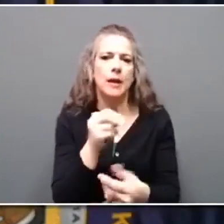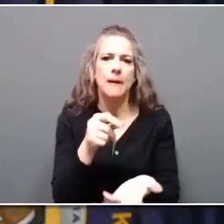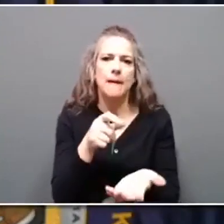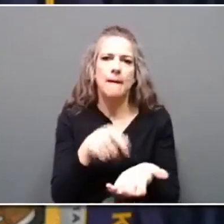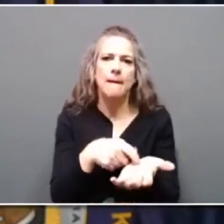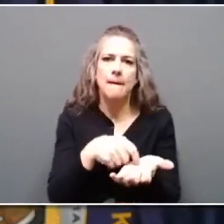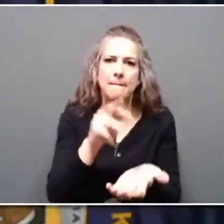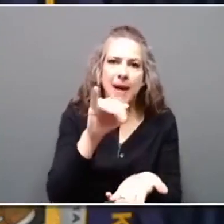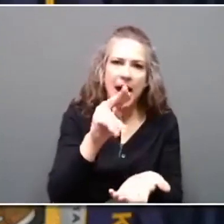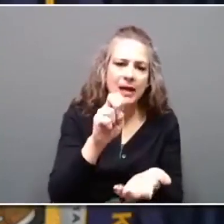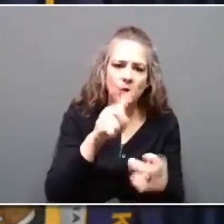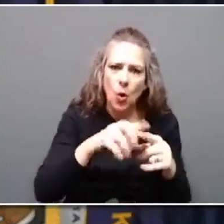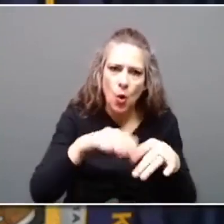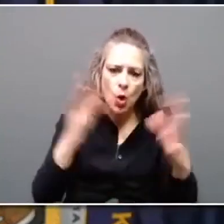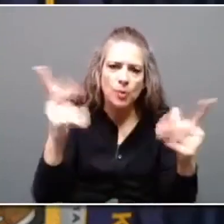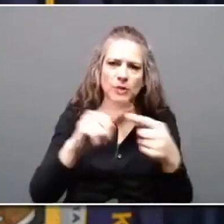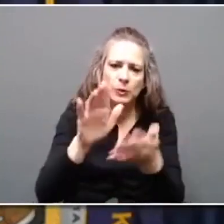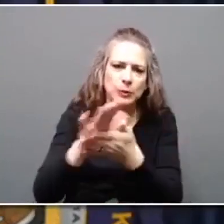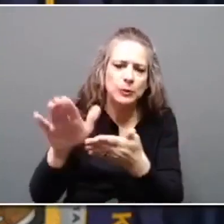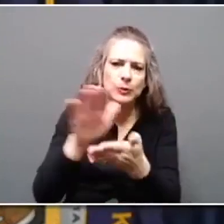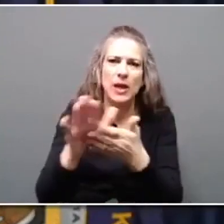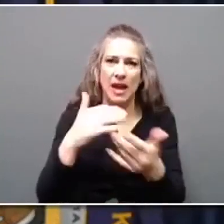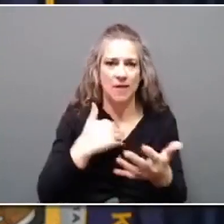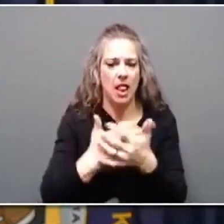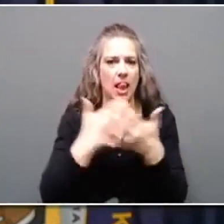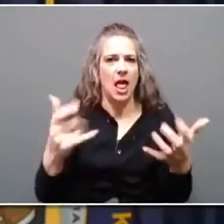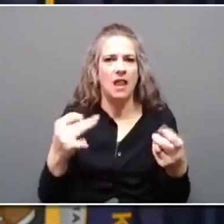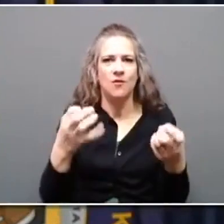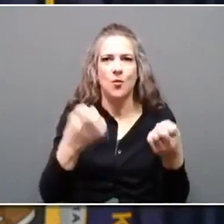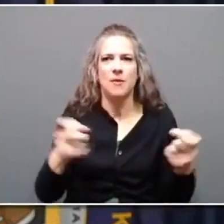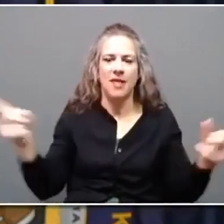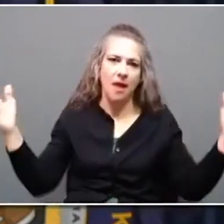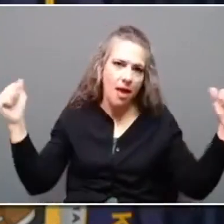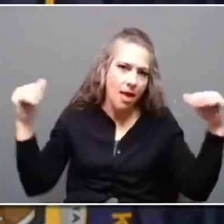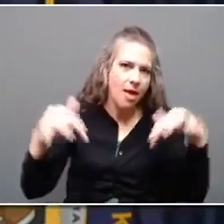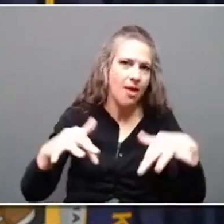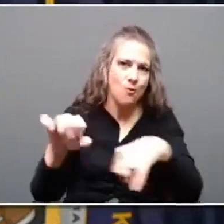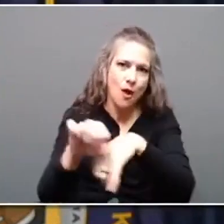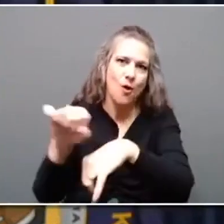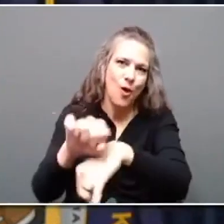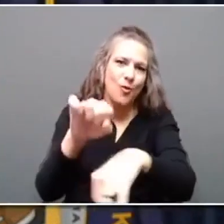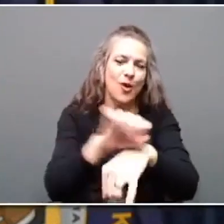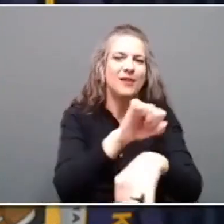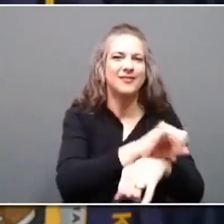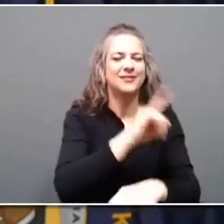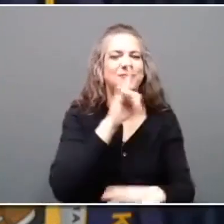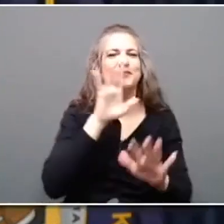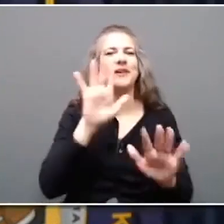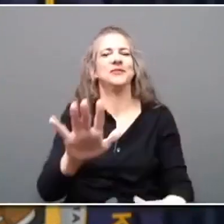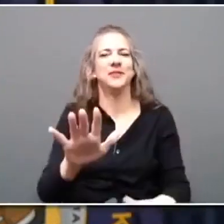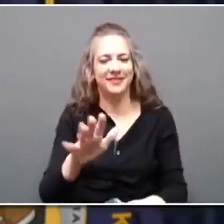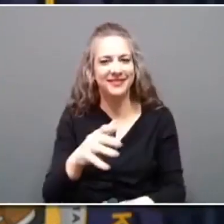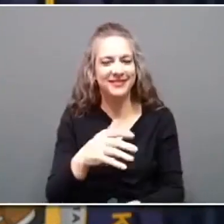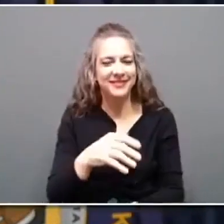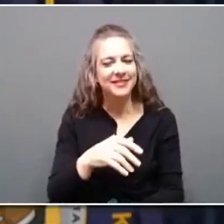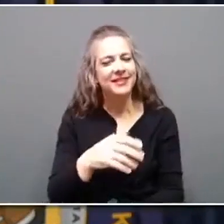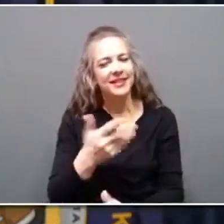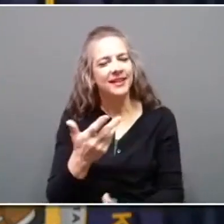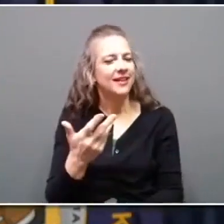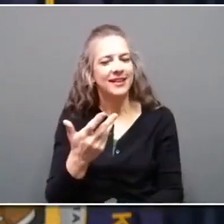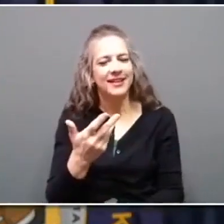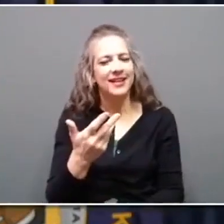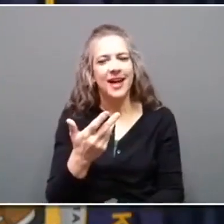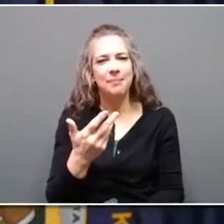There is a lot of heavy equipment out there and they are doing real work. It was terrific to see. But, you know, dealing